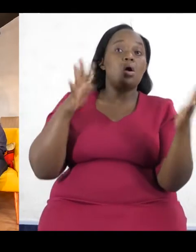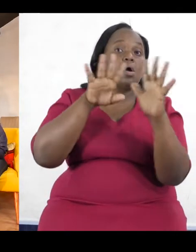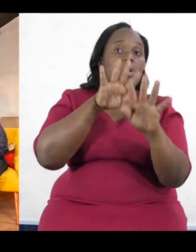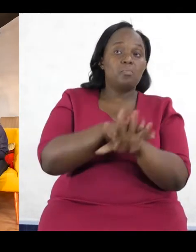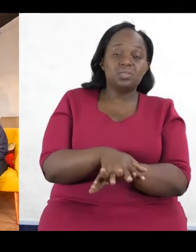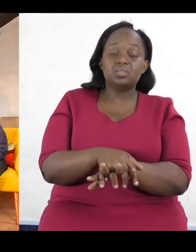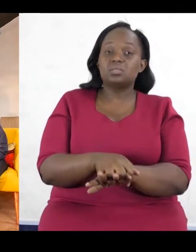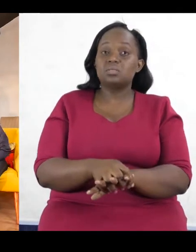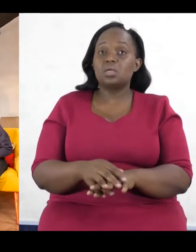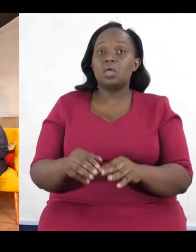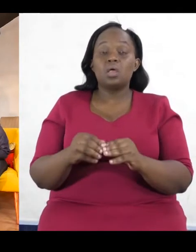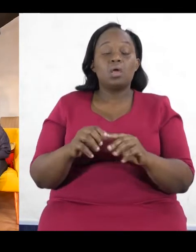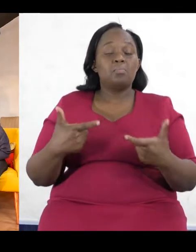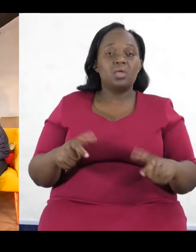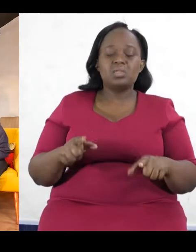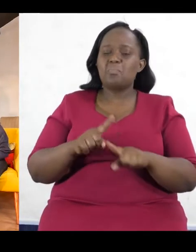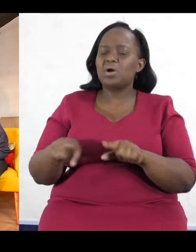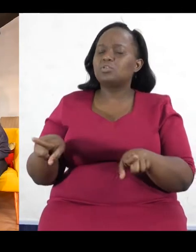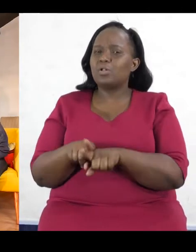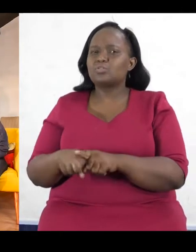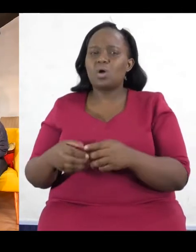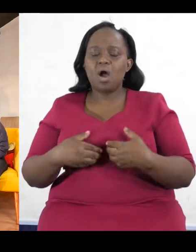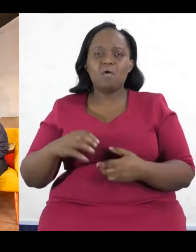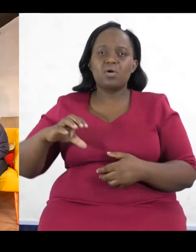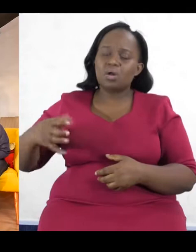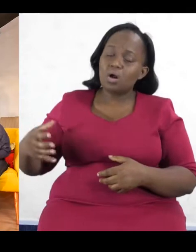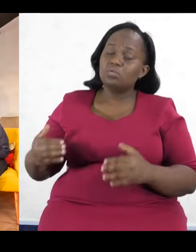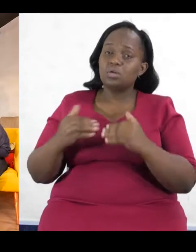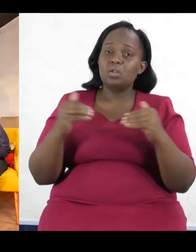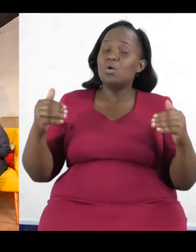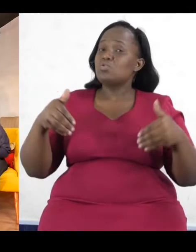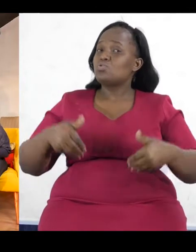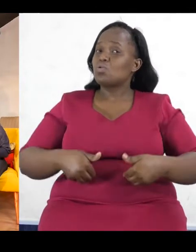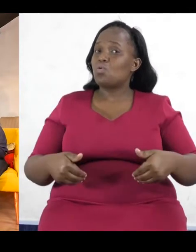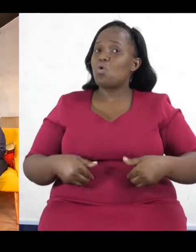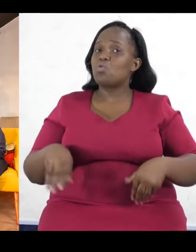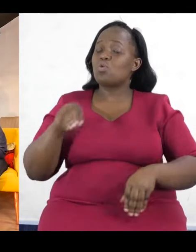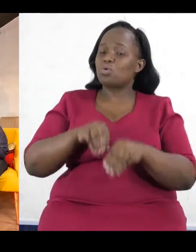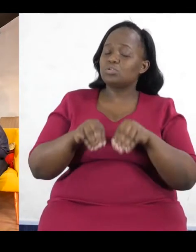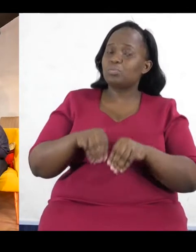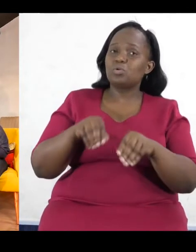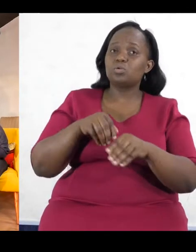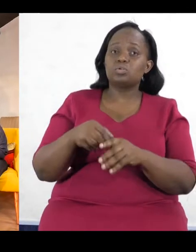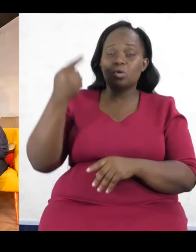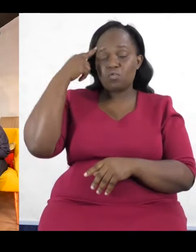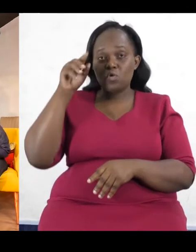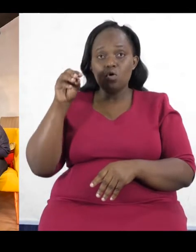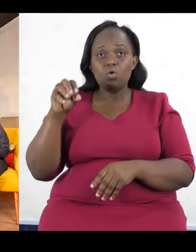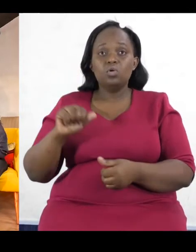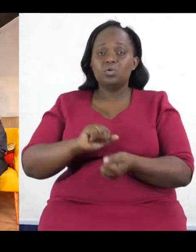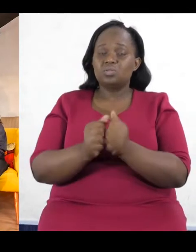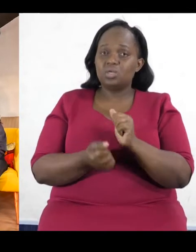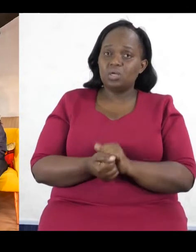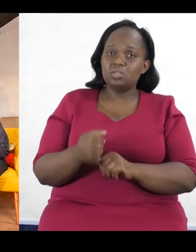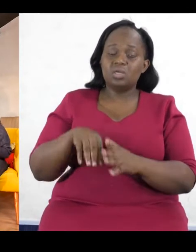also at county level. We need to be able to understand are youth actually contributing to change at county levels?